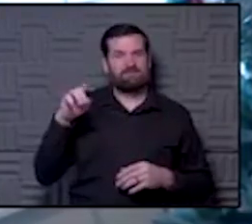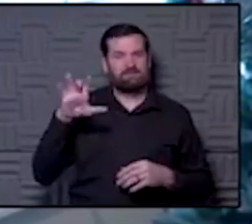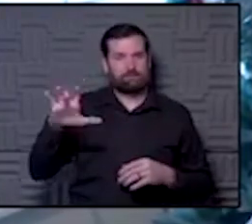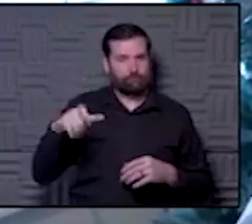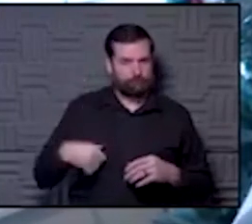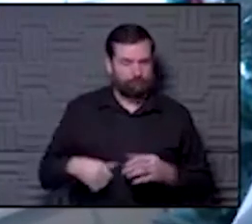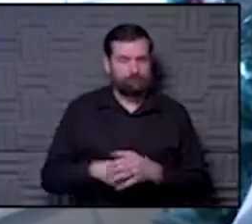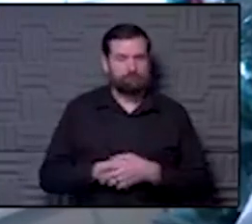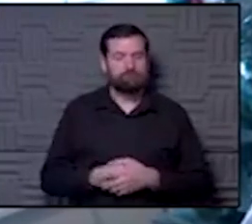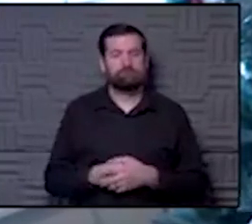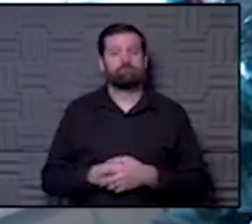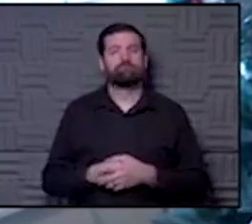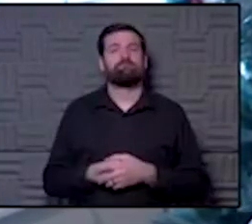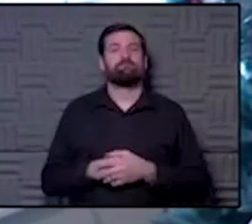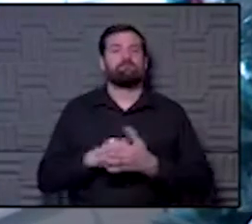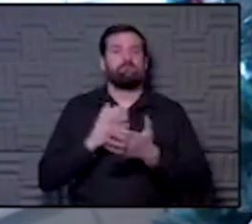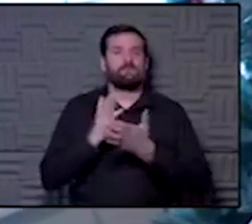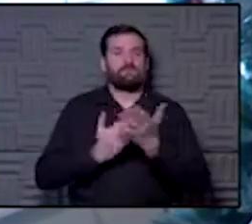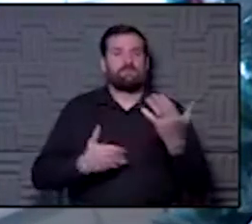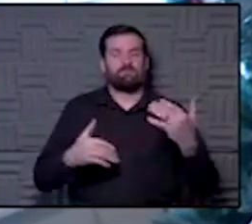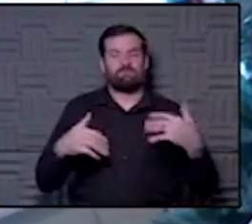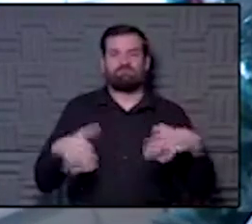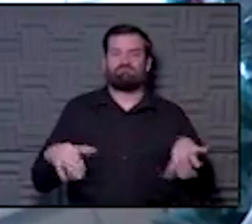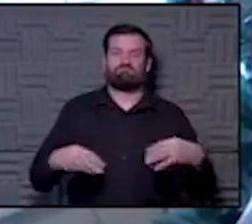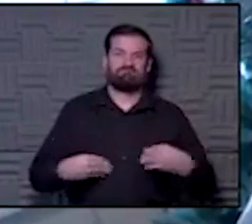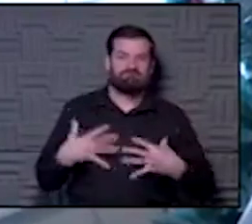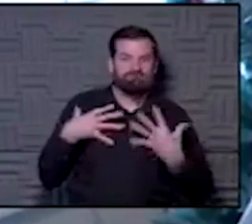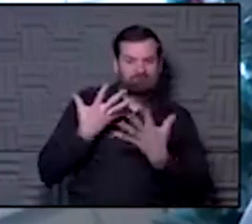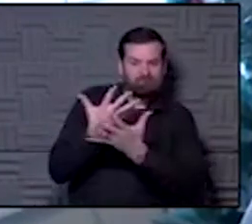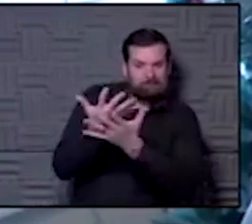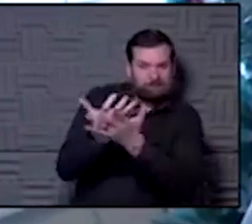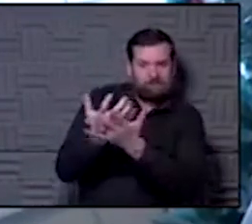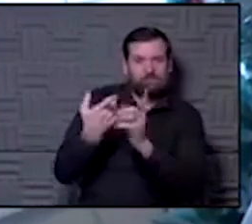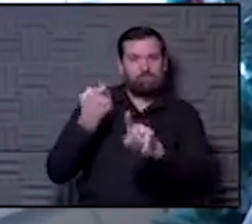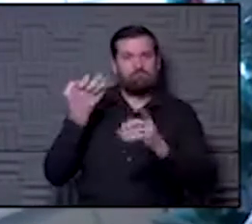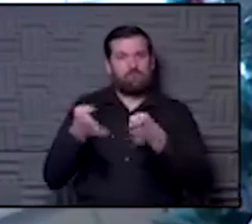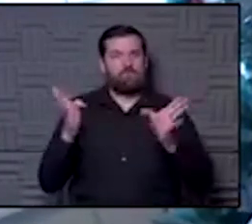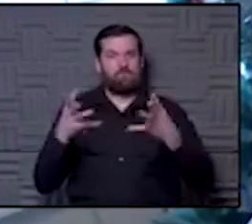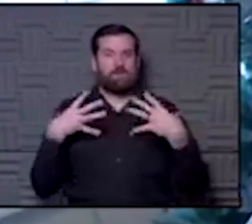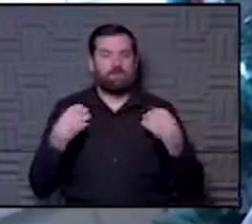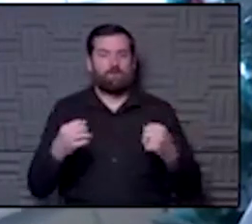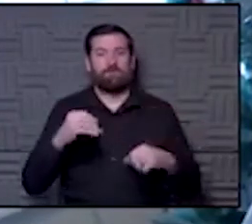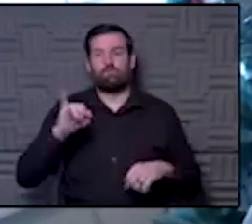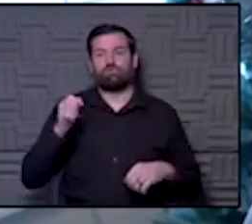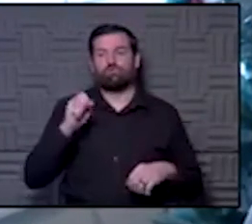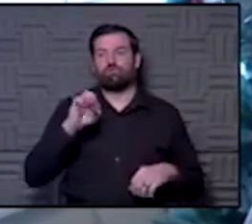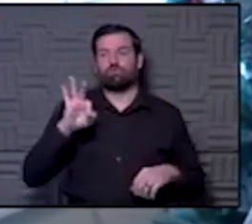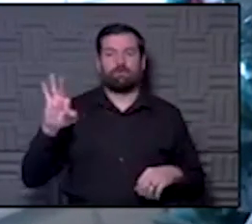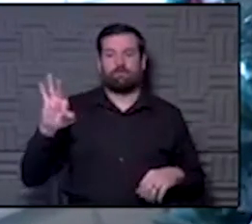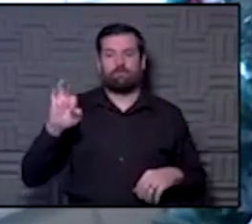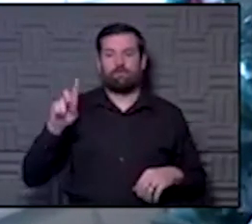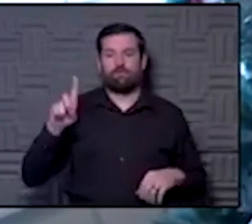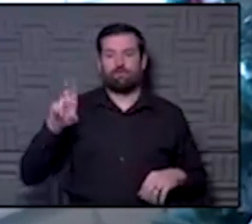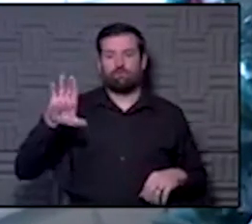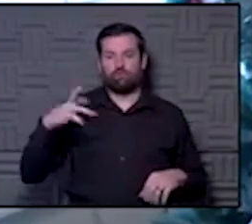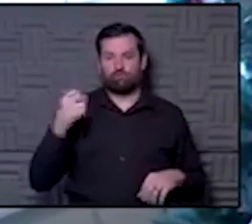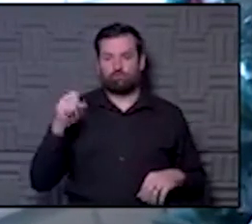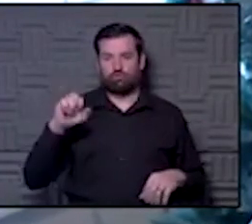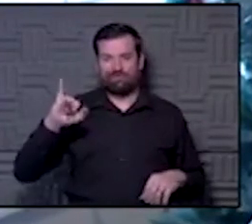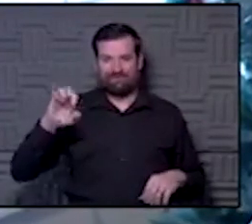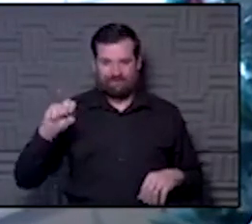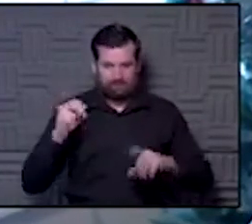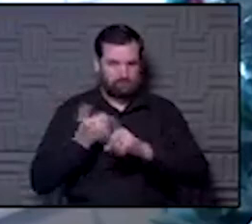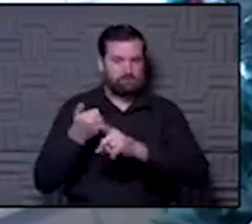there were some very impassioned pleas from the public health people. I remember Jeff Duchin, in particular, as a public health